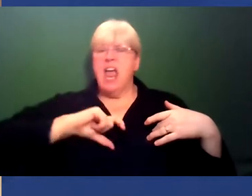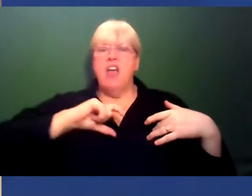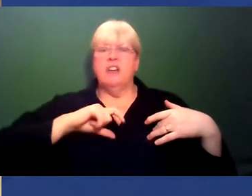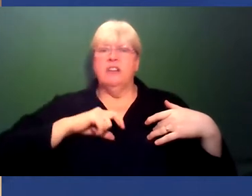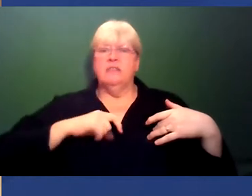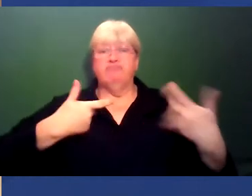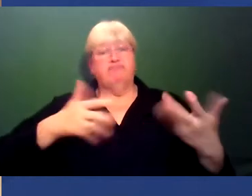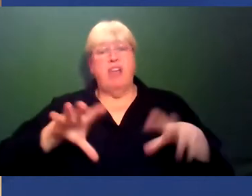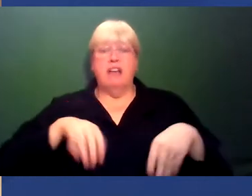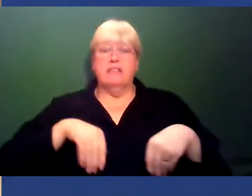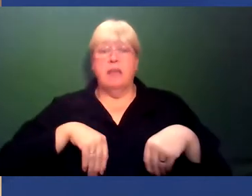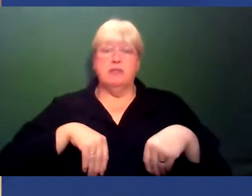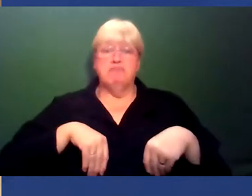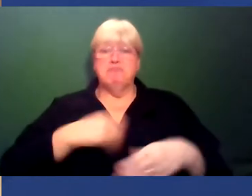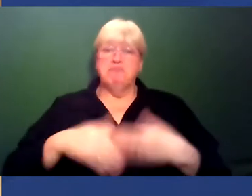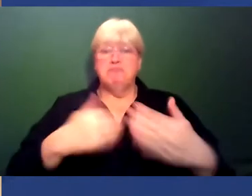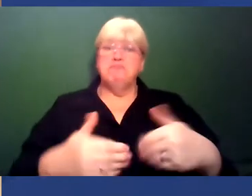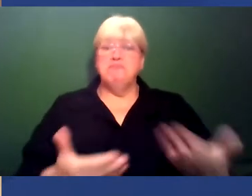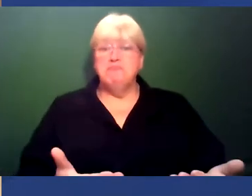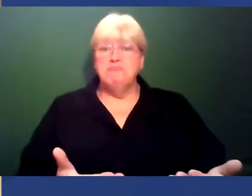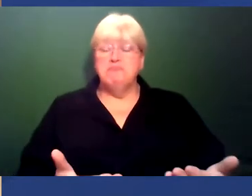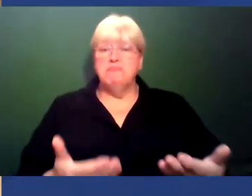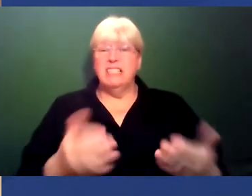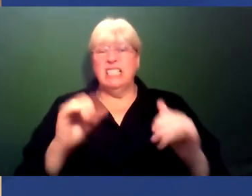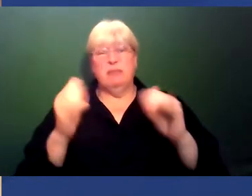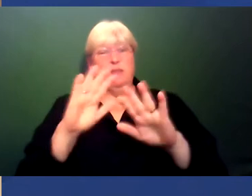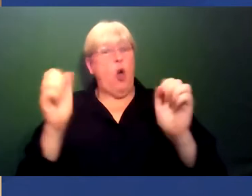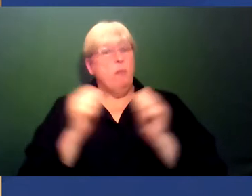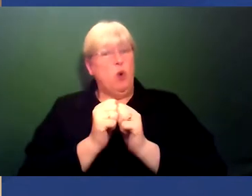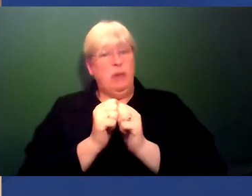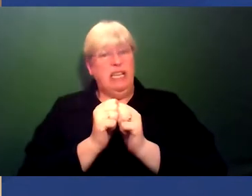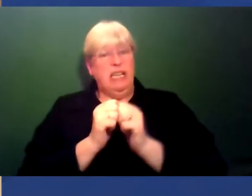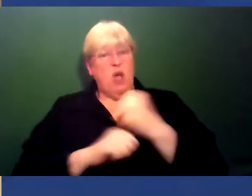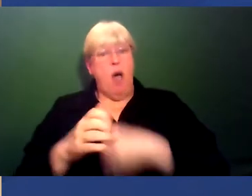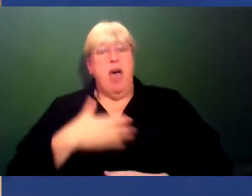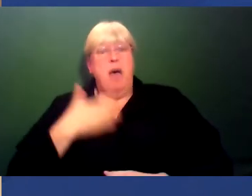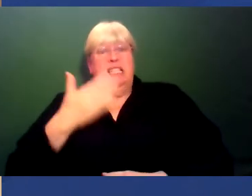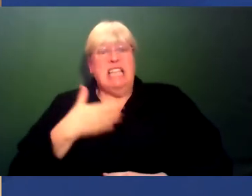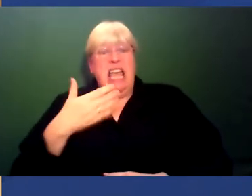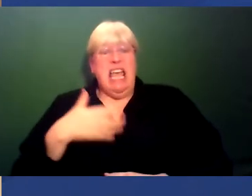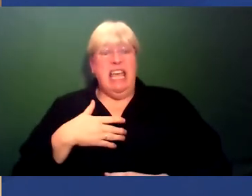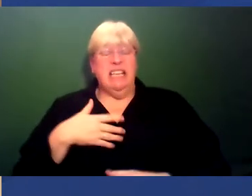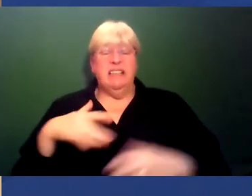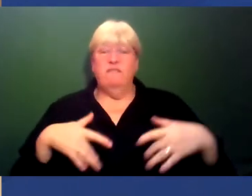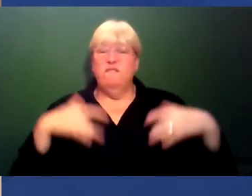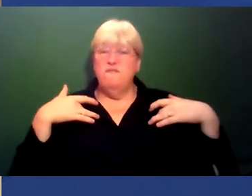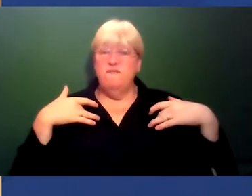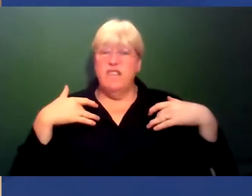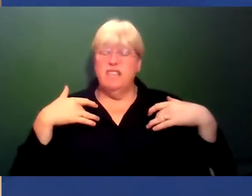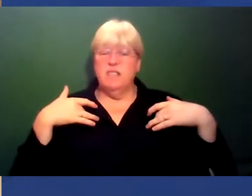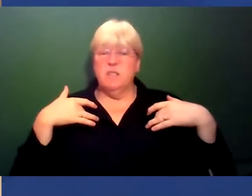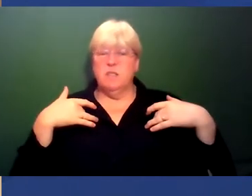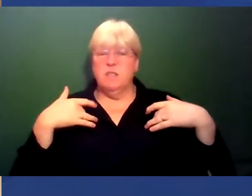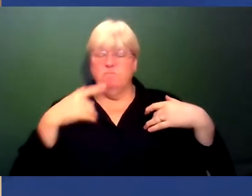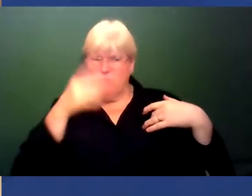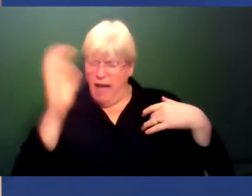it may be not the most appropriate way at times in a claim of, you know, I get upset and I, you know, I feel there's a wrong and it needs to be